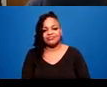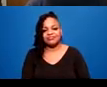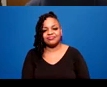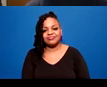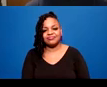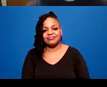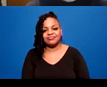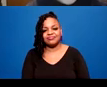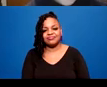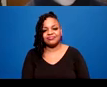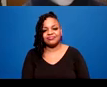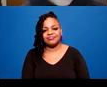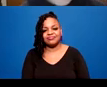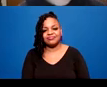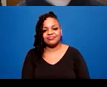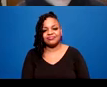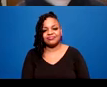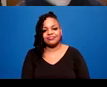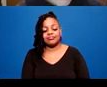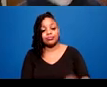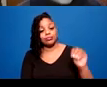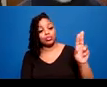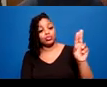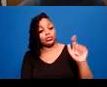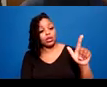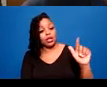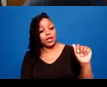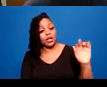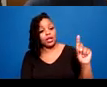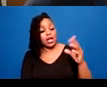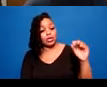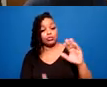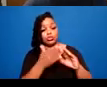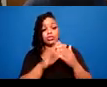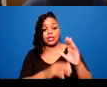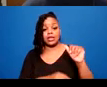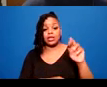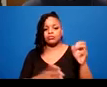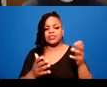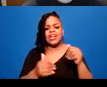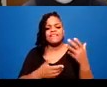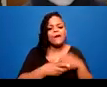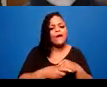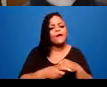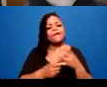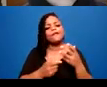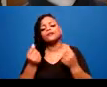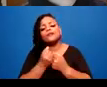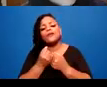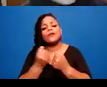Mutual aid and community care can involve supporting people with their pets or their kids,